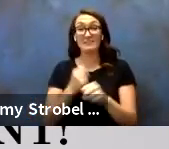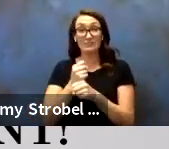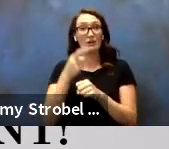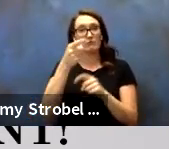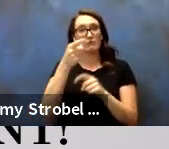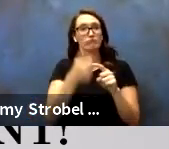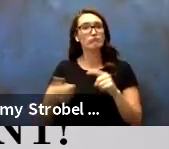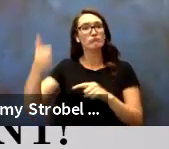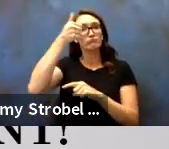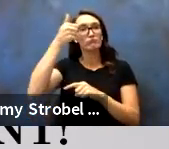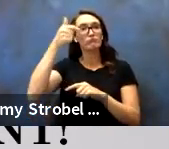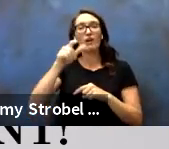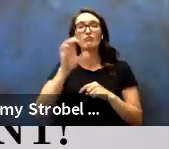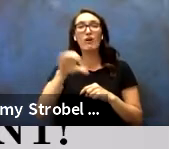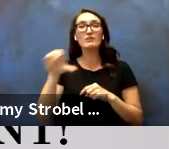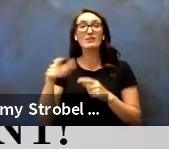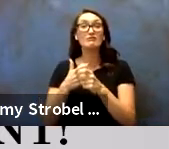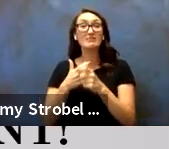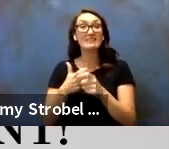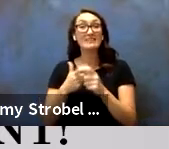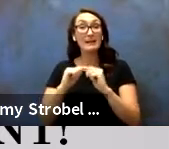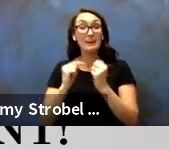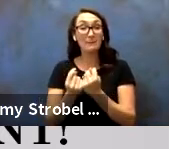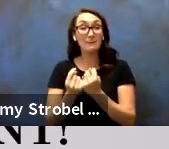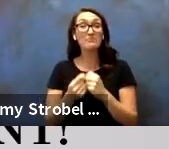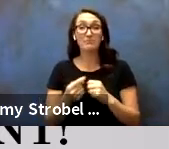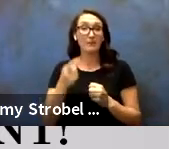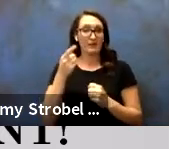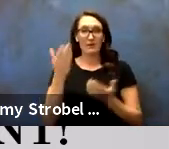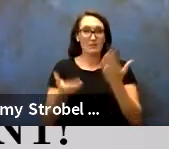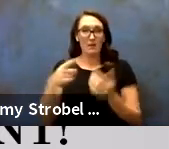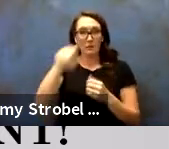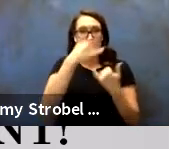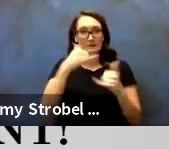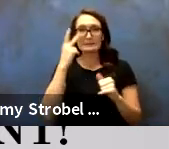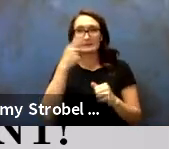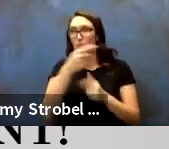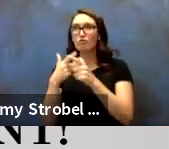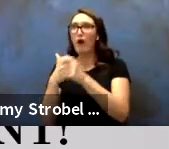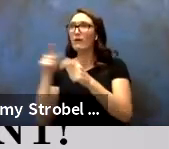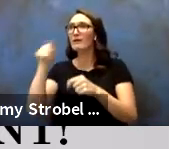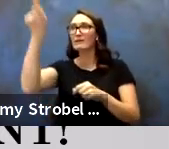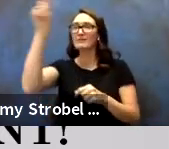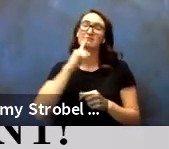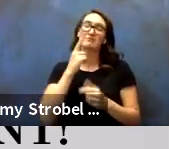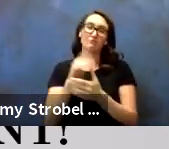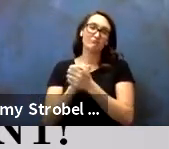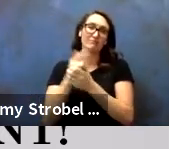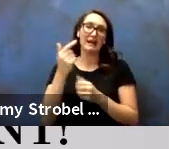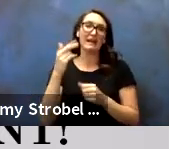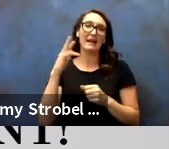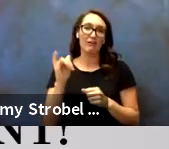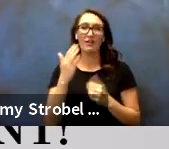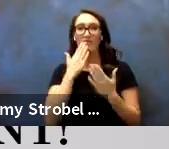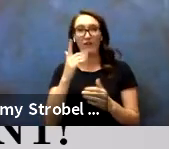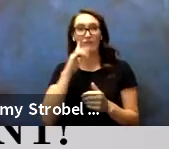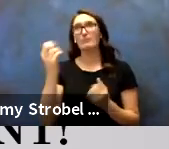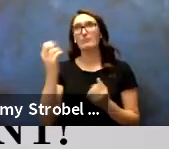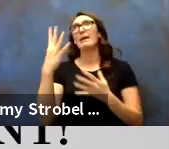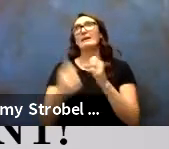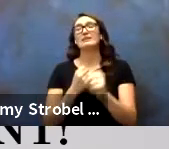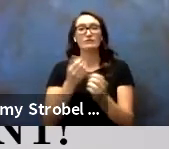head of our cross-country team. You can probably still find them running on the trails. Congratulations, Gary, and thank you for your years of service.